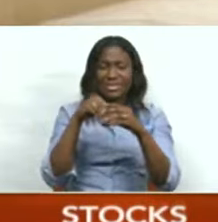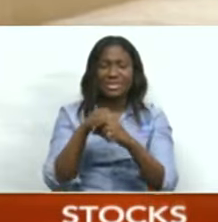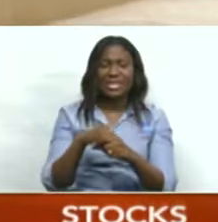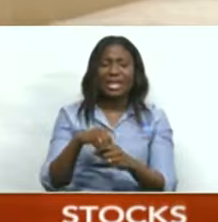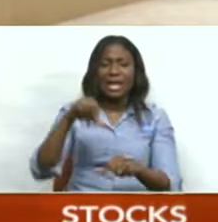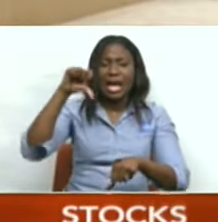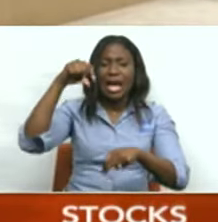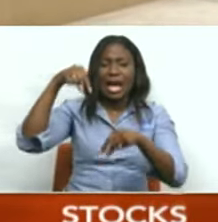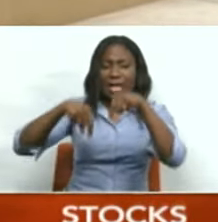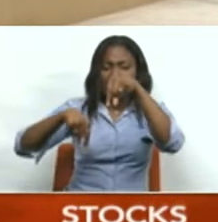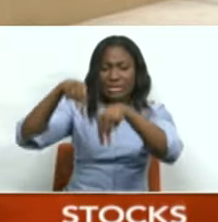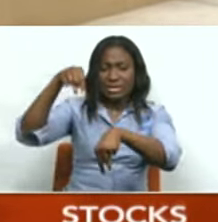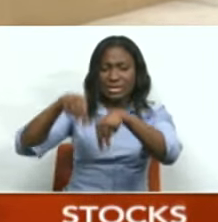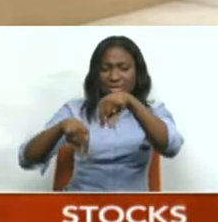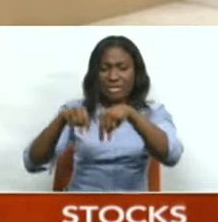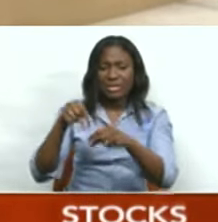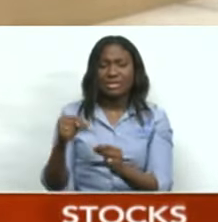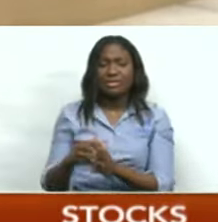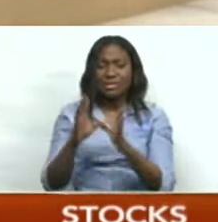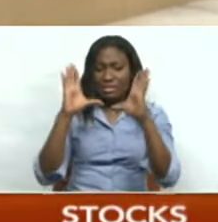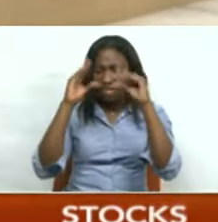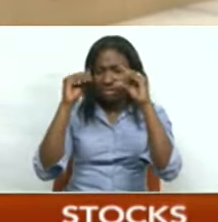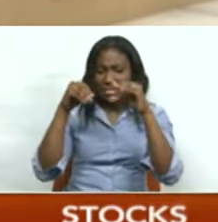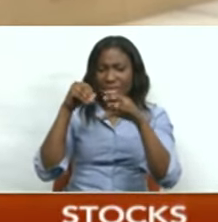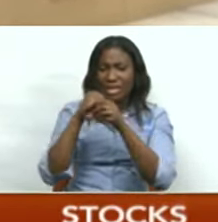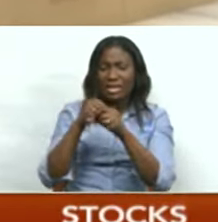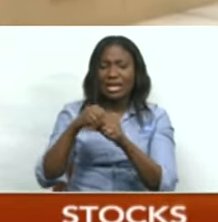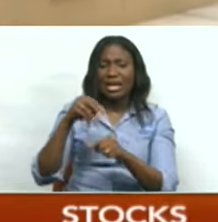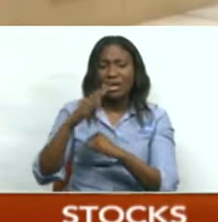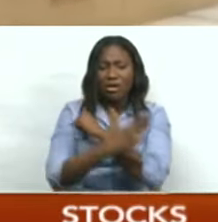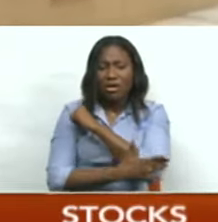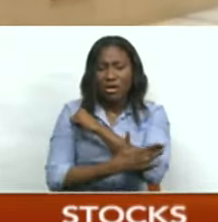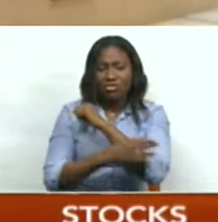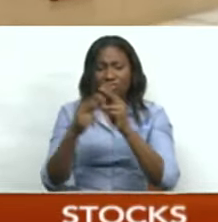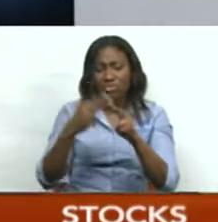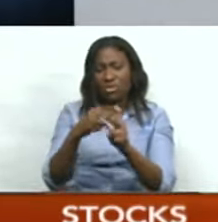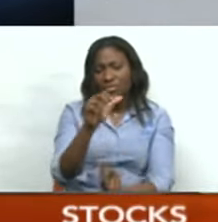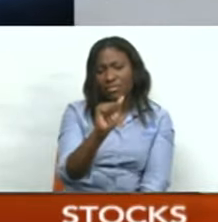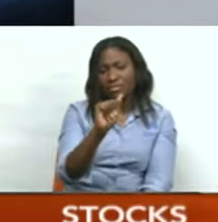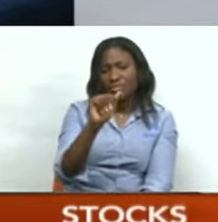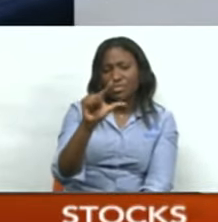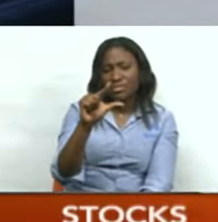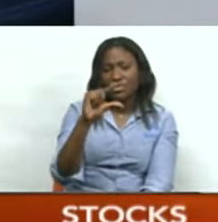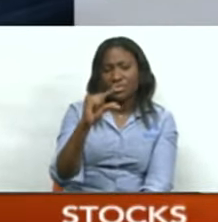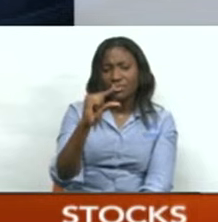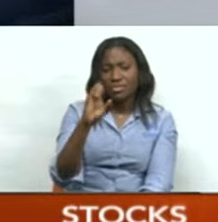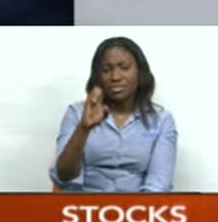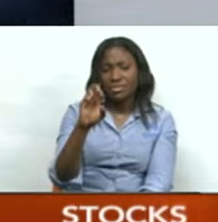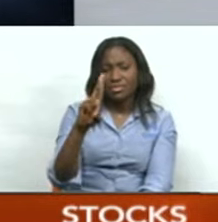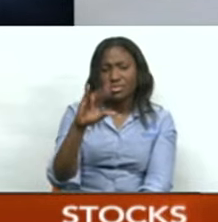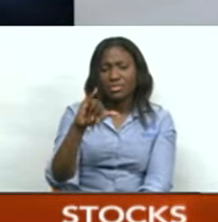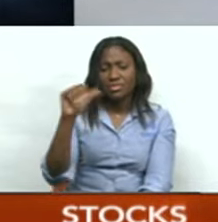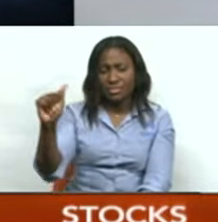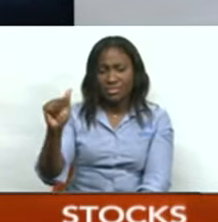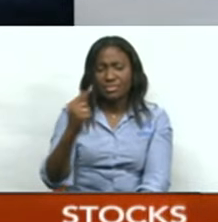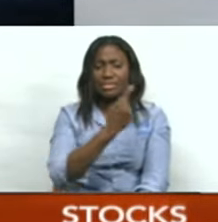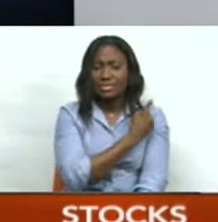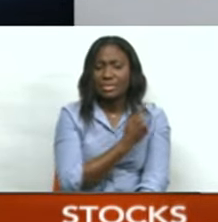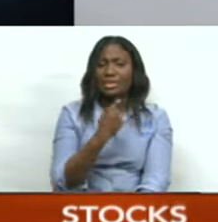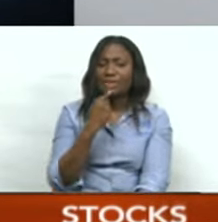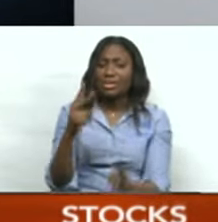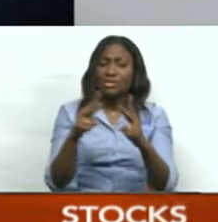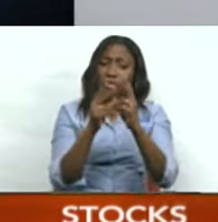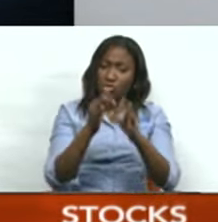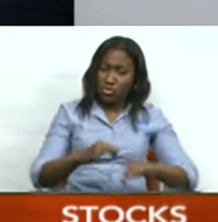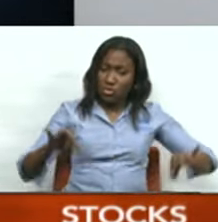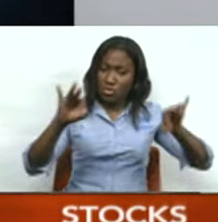Exporting Countries Forum, which is being held in Algiers, Algeria, Minister Young says it is incumbent upon us to raise our